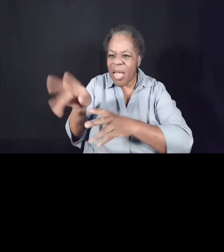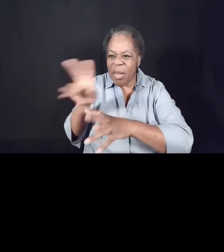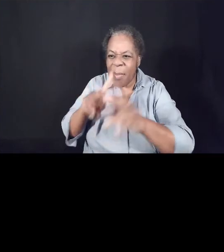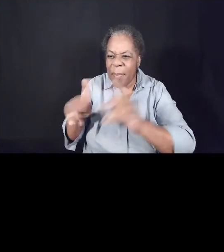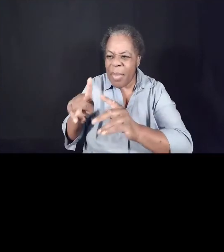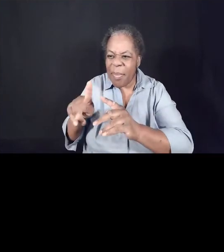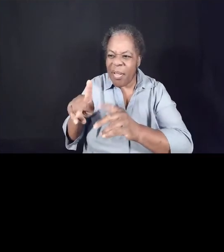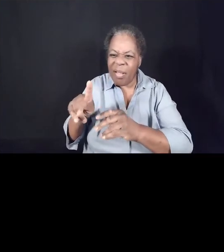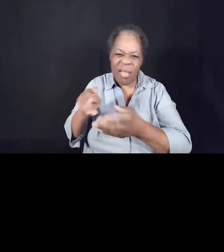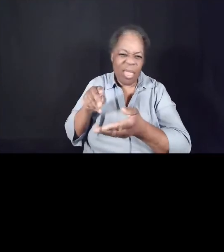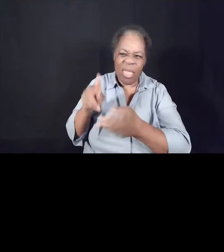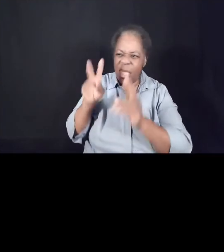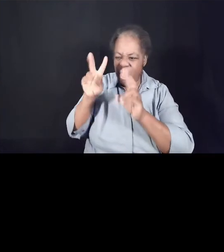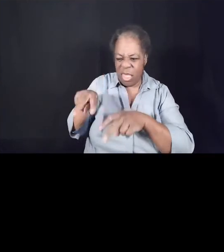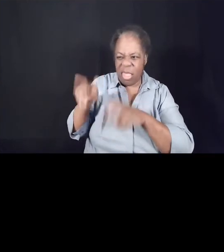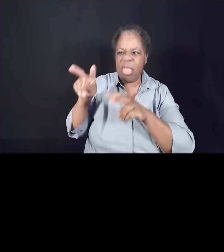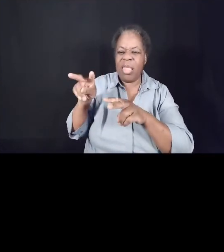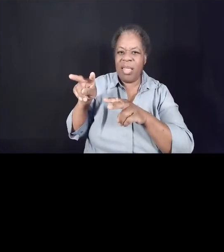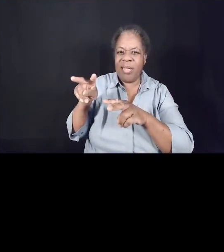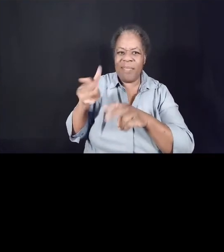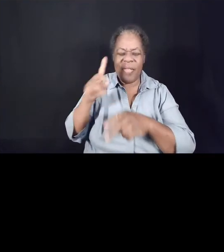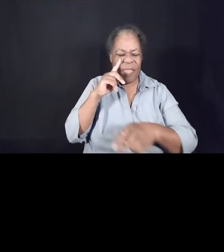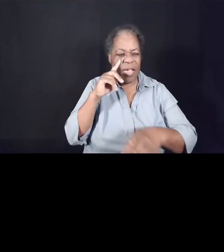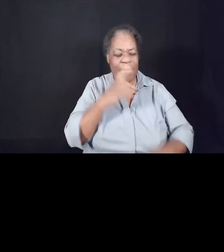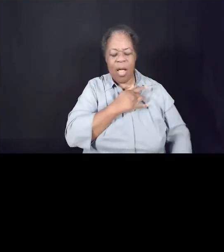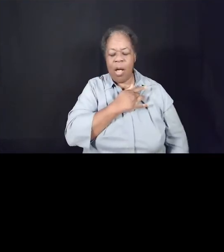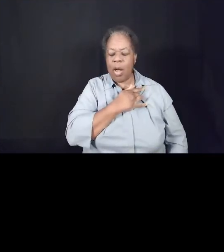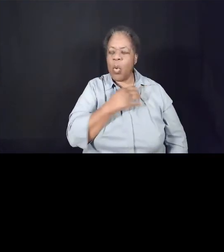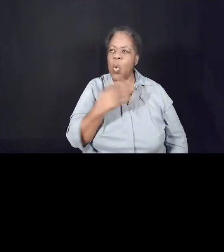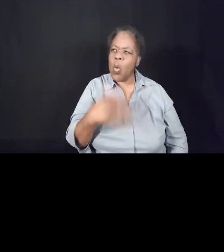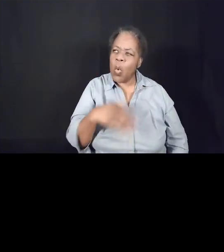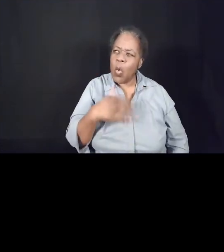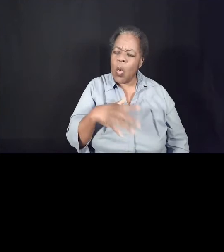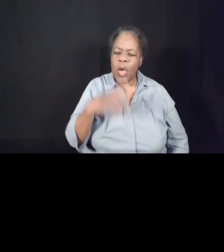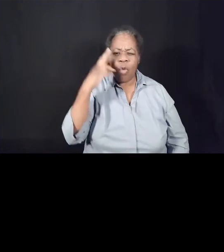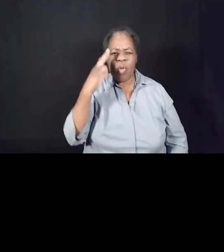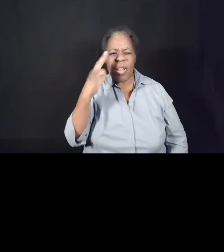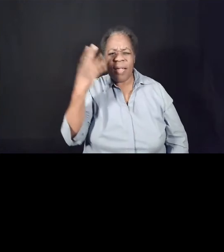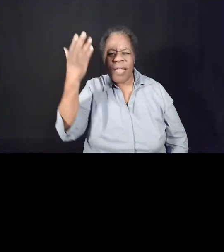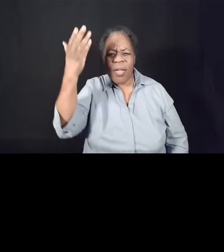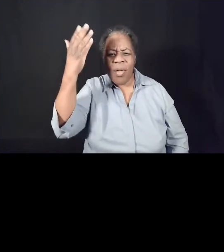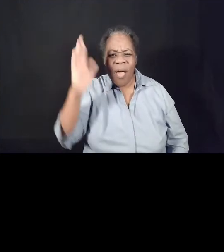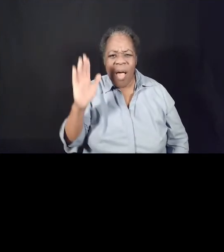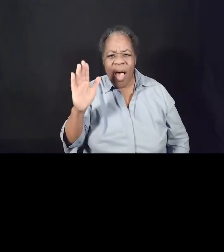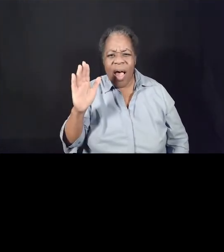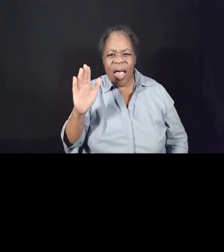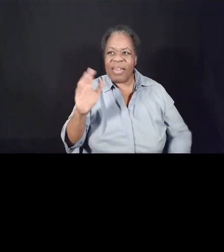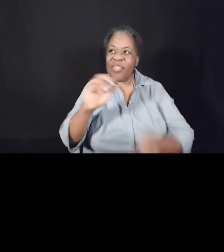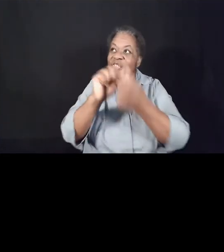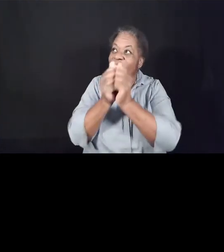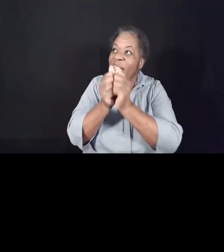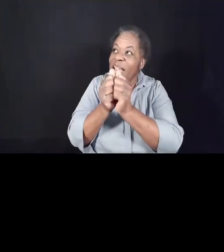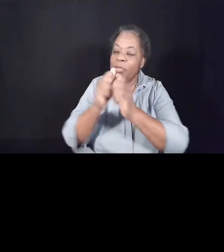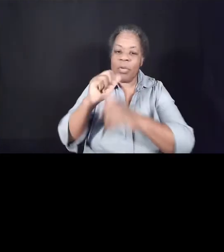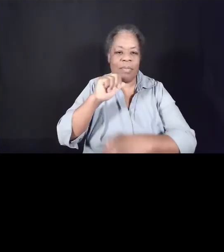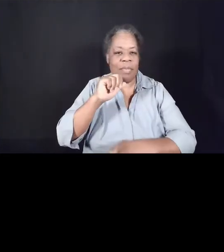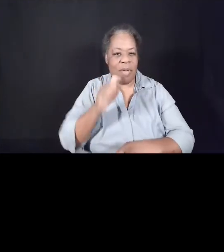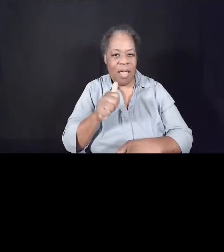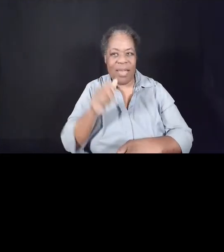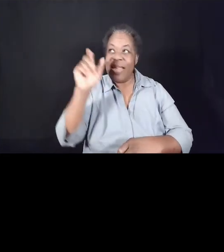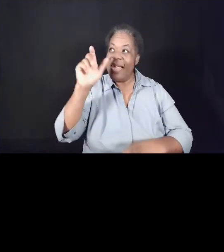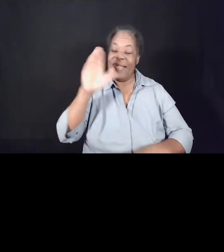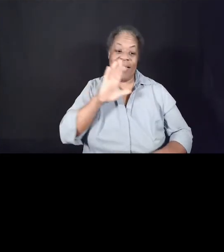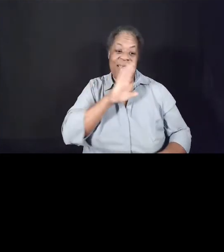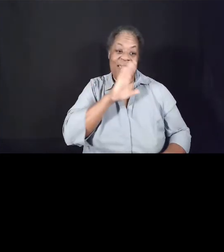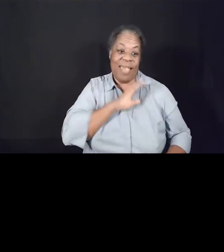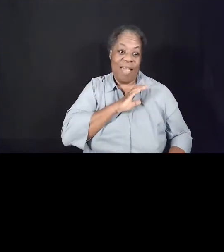so when I think about what my heart is drawn to is realizing that God doesn't change and his character never changes.